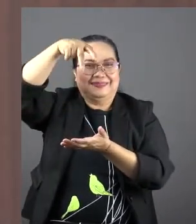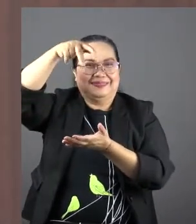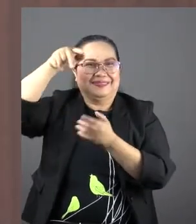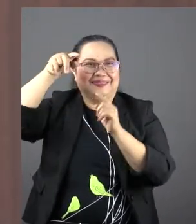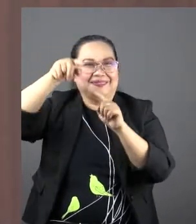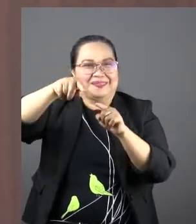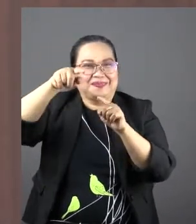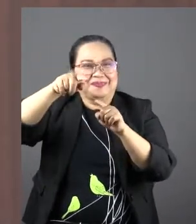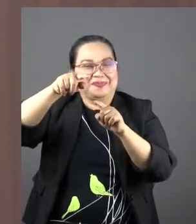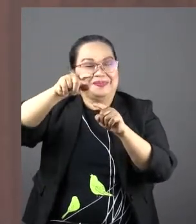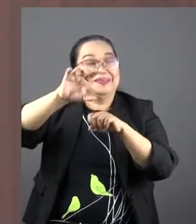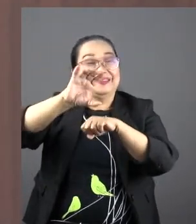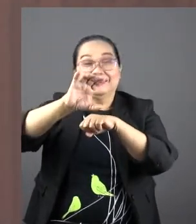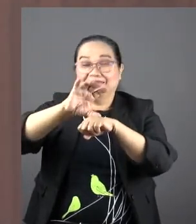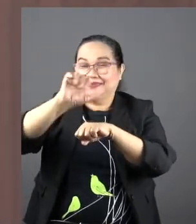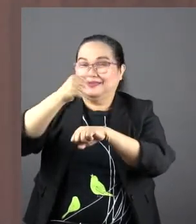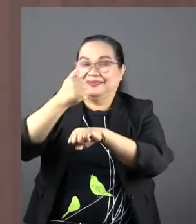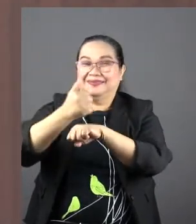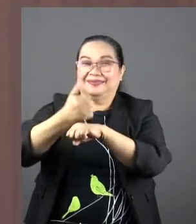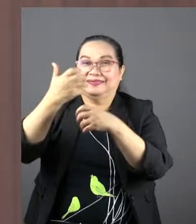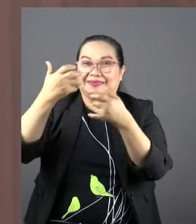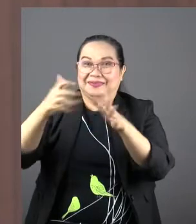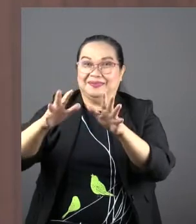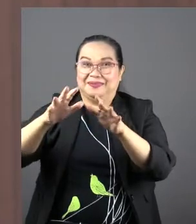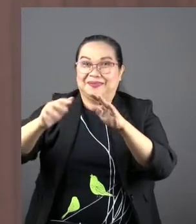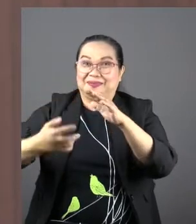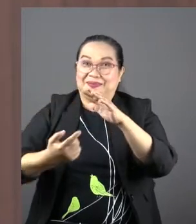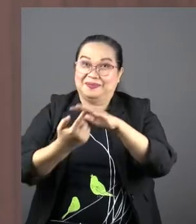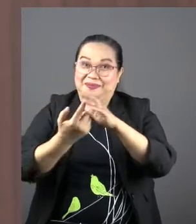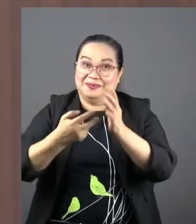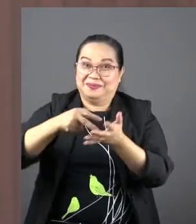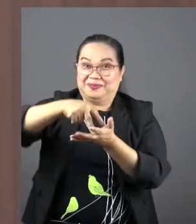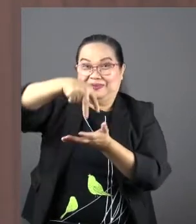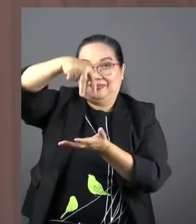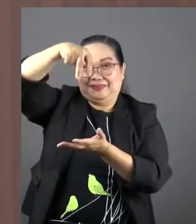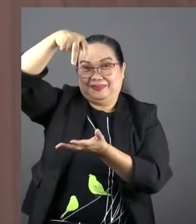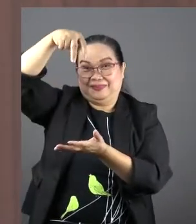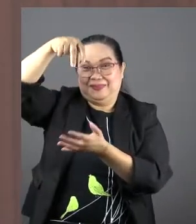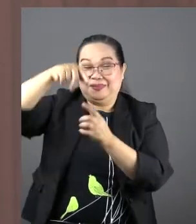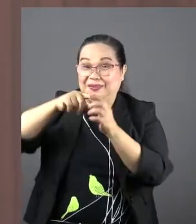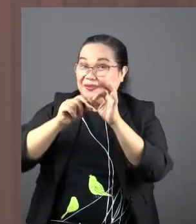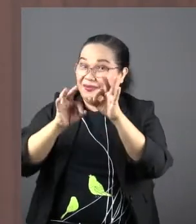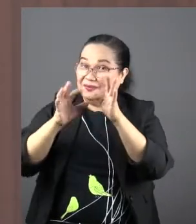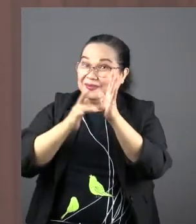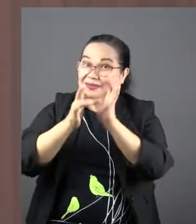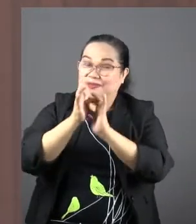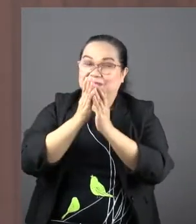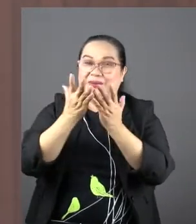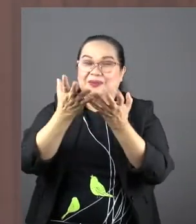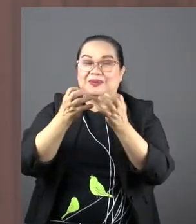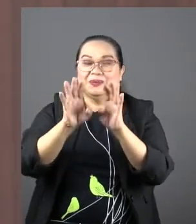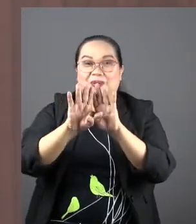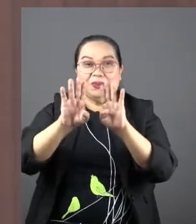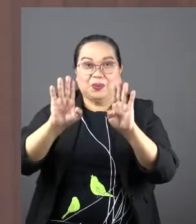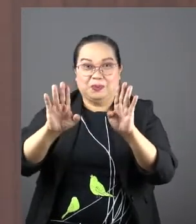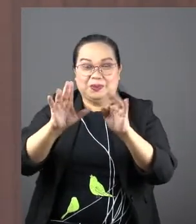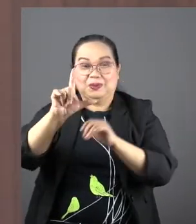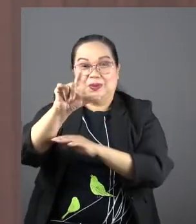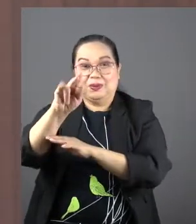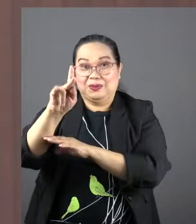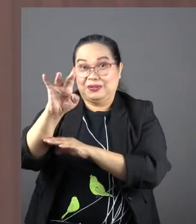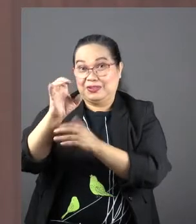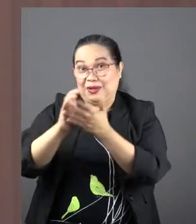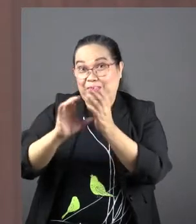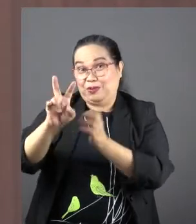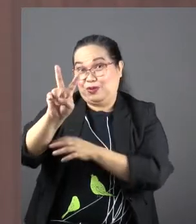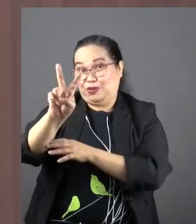son established after He rose from the dead. Friends, if you have your Bibles, I'd like you to open them with me to Luke, chapter 2.